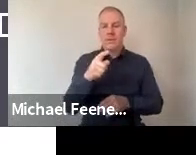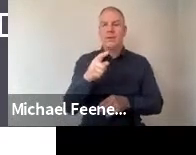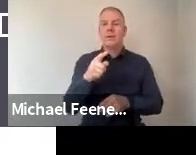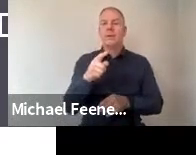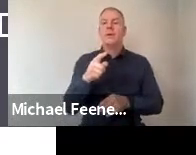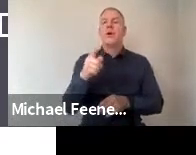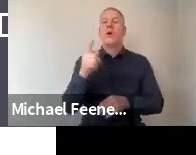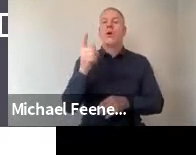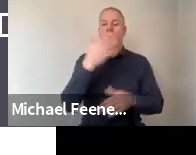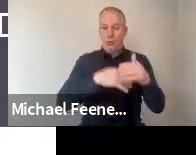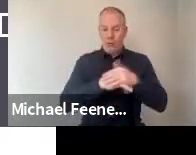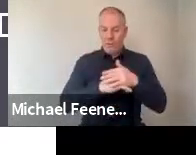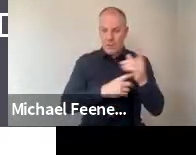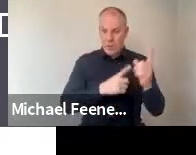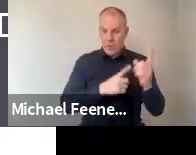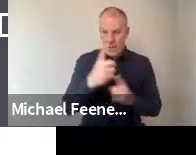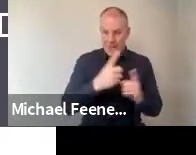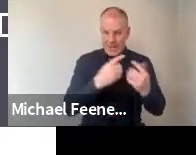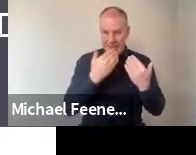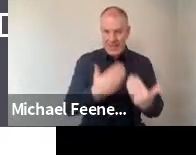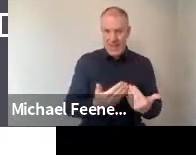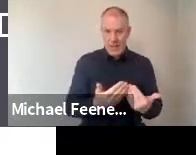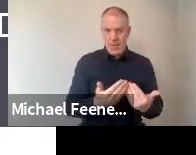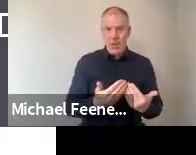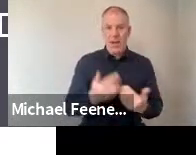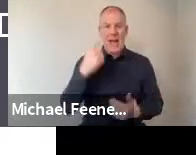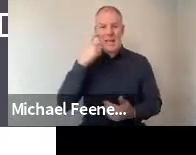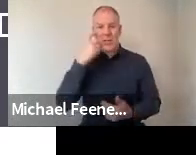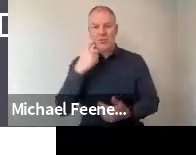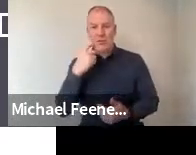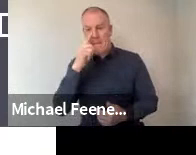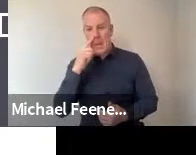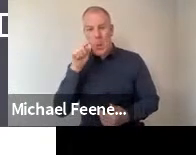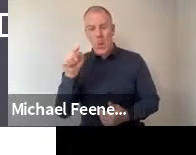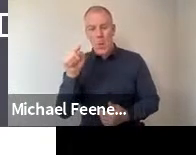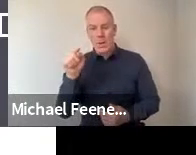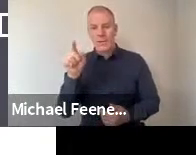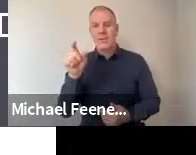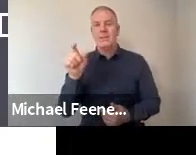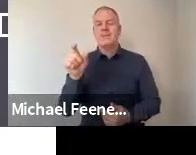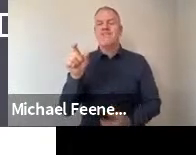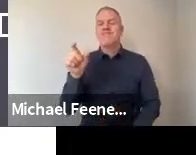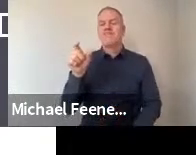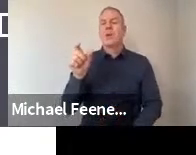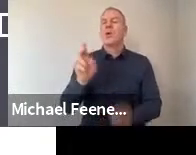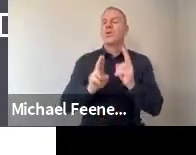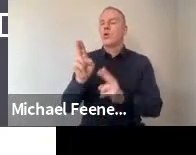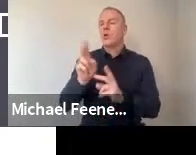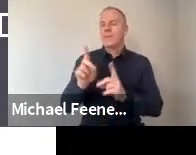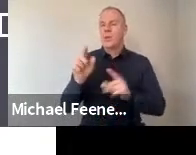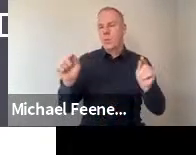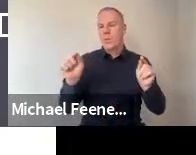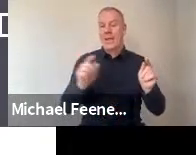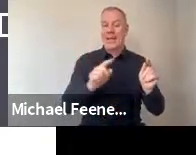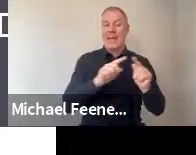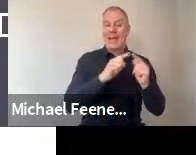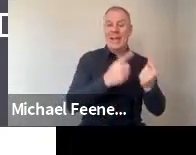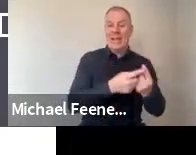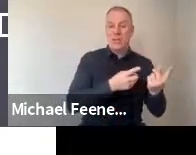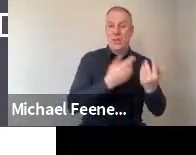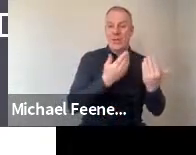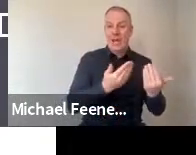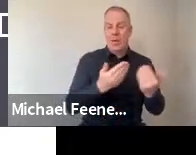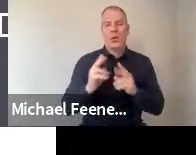government is doing, and the more kind of green-blue, turquoise color is what they should be doing. So we